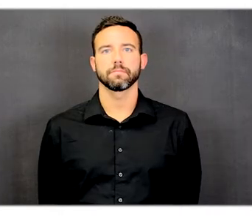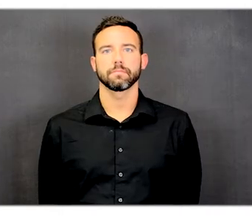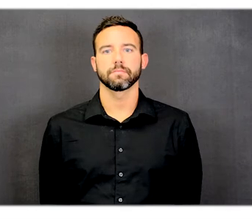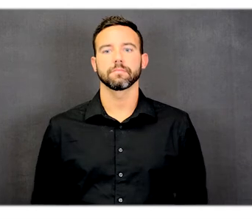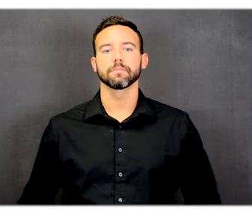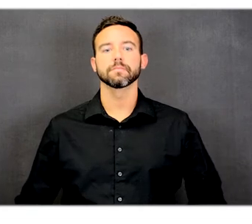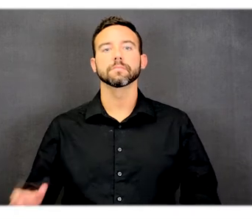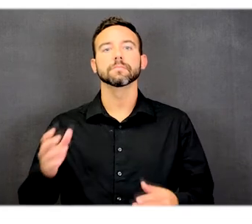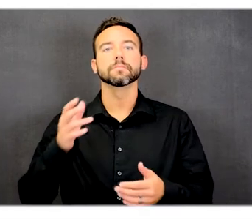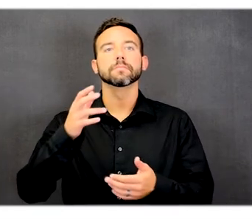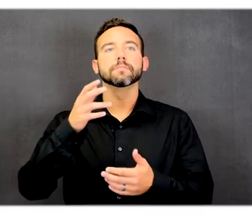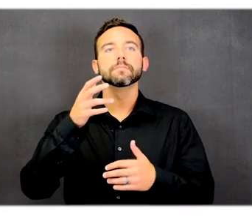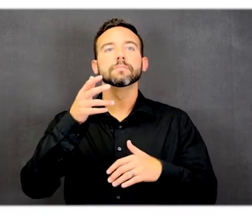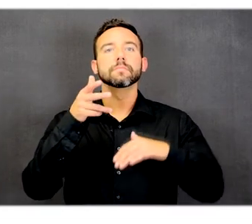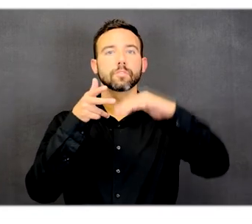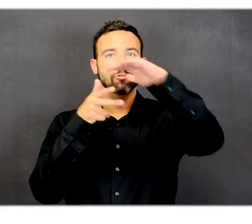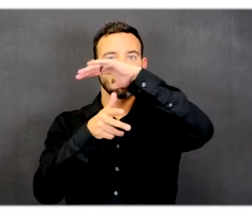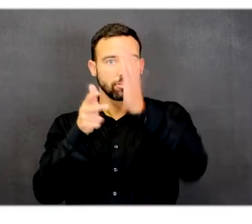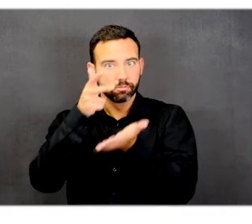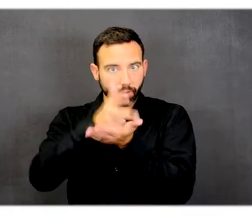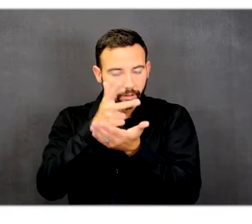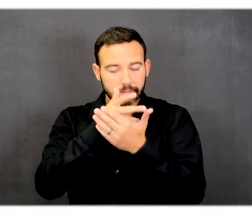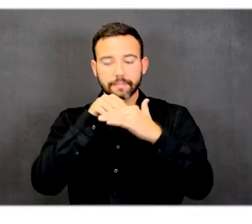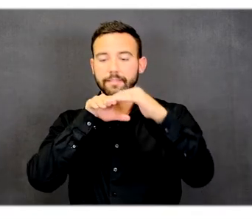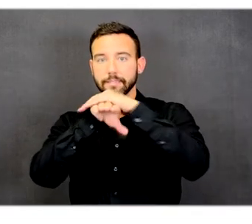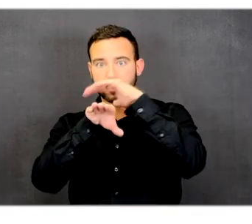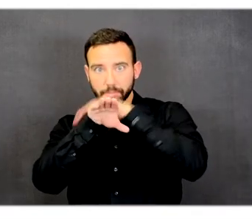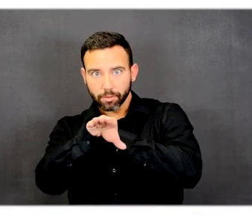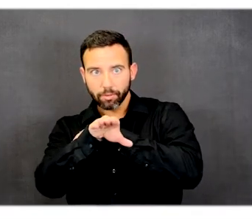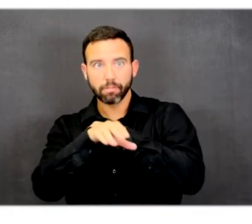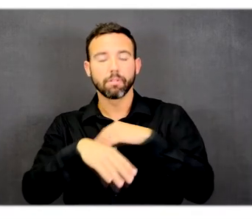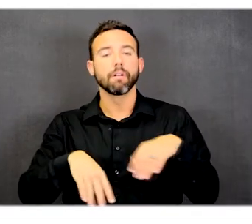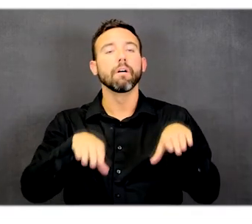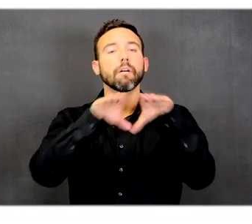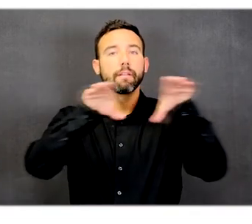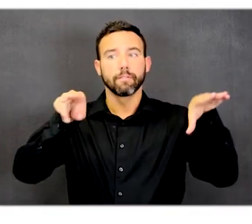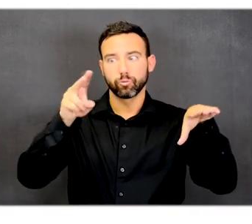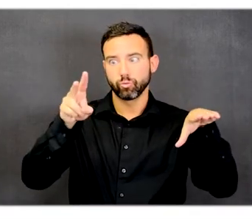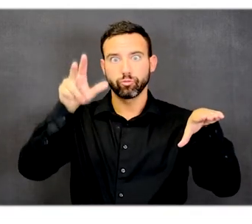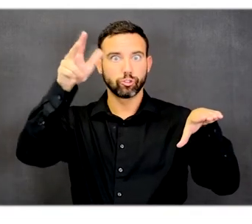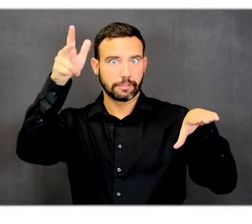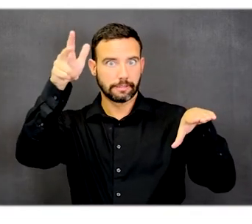Parking garage, accessible parking level two and three.